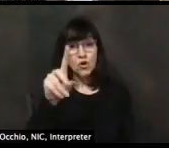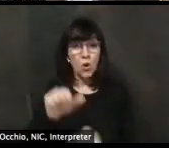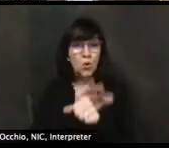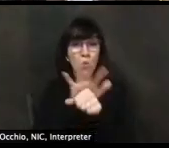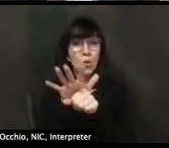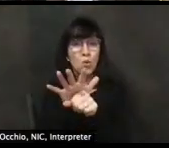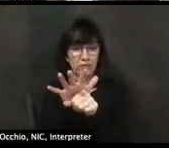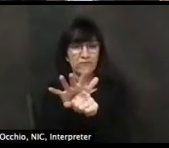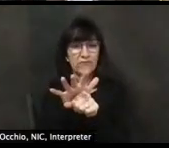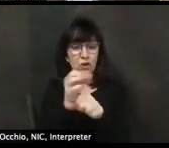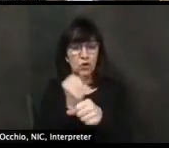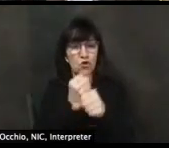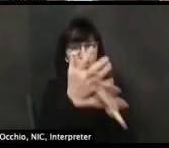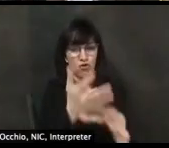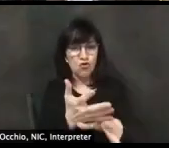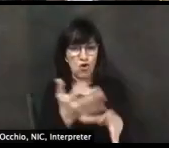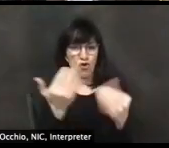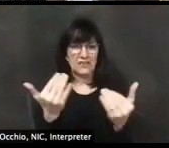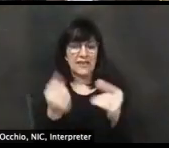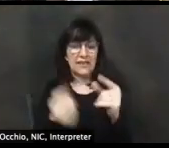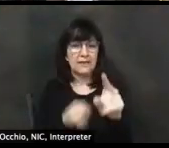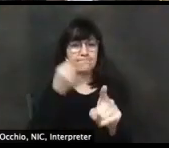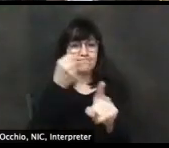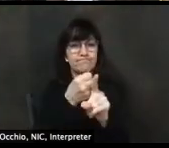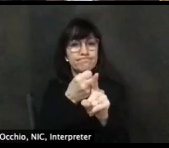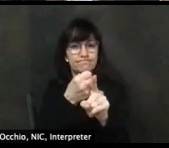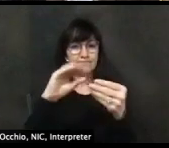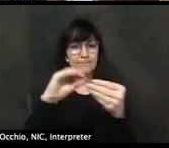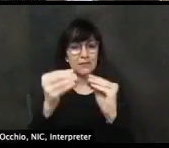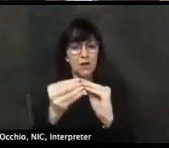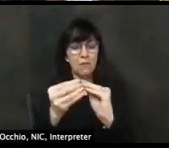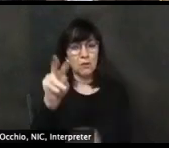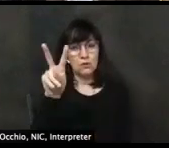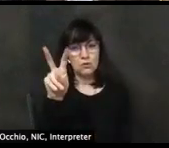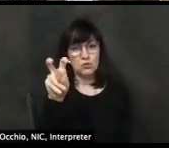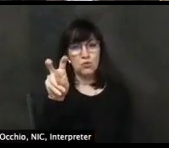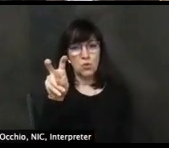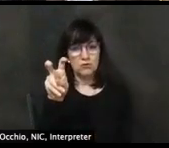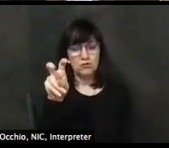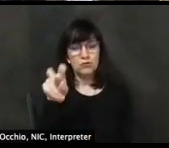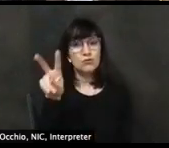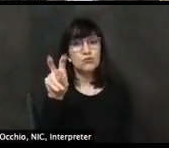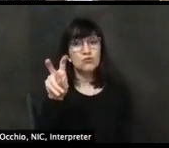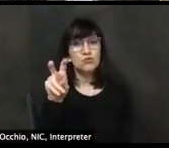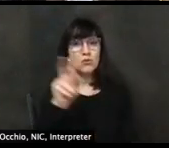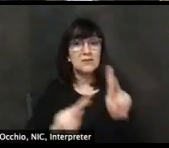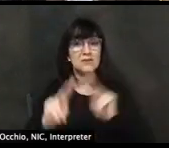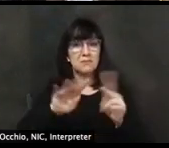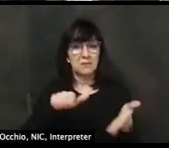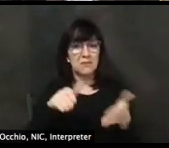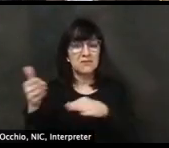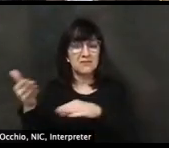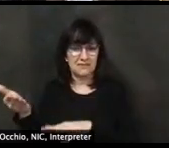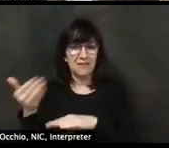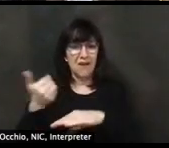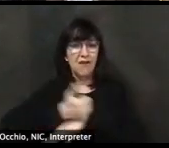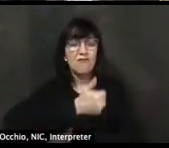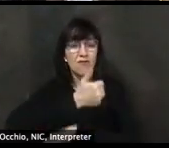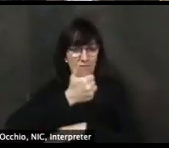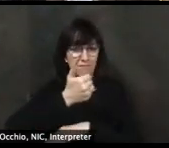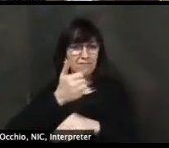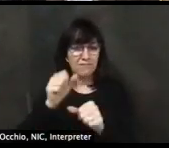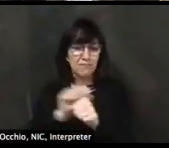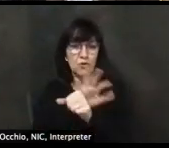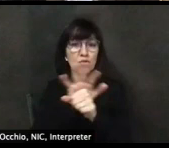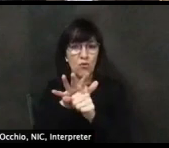And it's a stark reminder of how devastating this infection is. And the